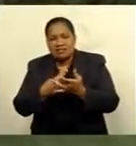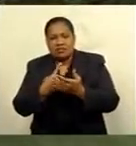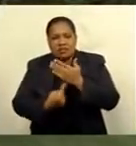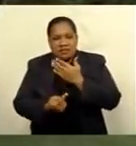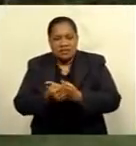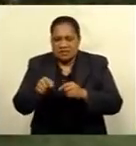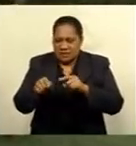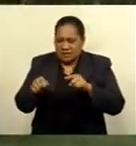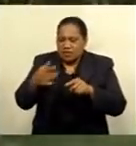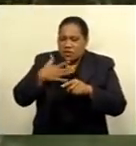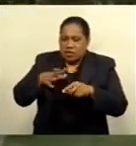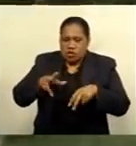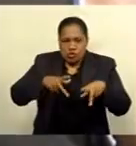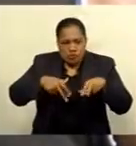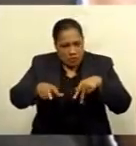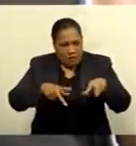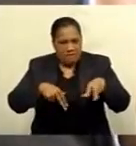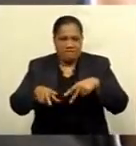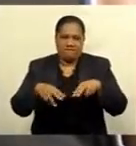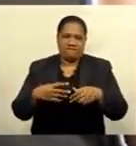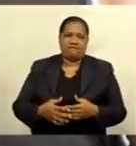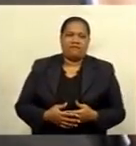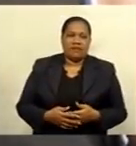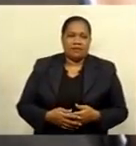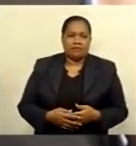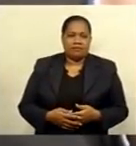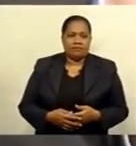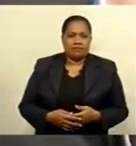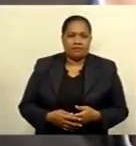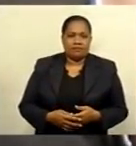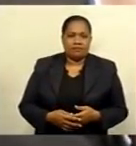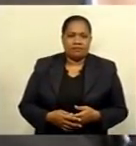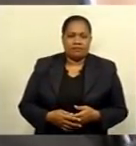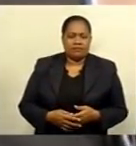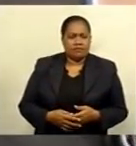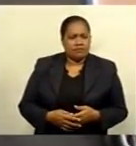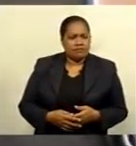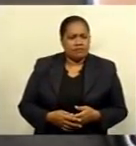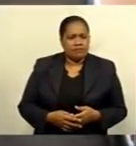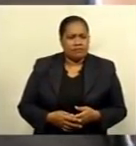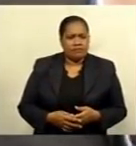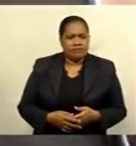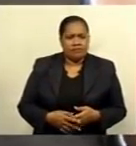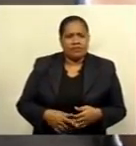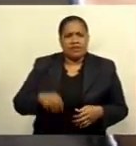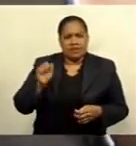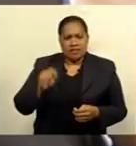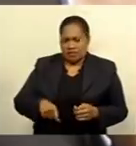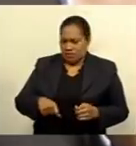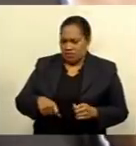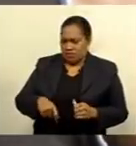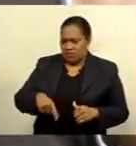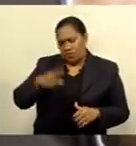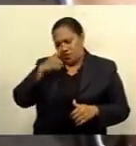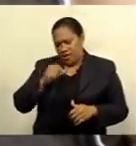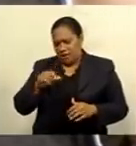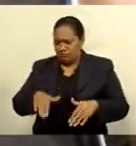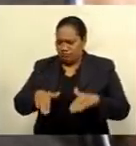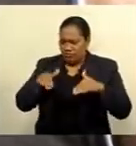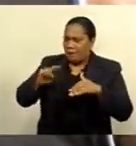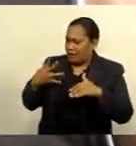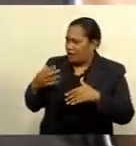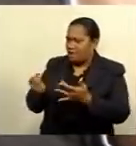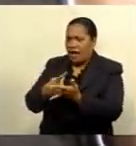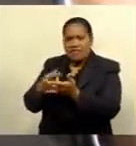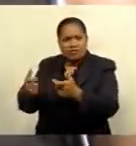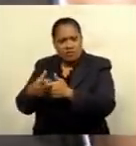able to move around freely. You may leave your workshop and you have another challenges outside, doing farming,